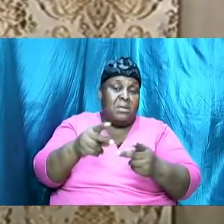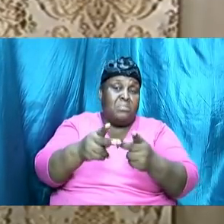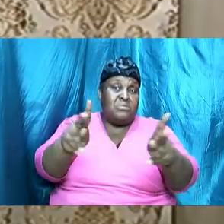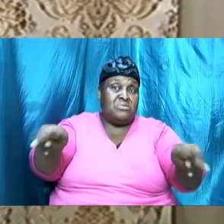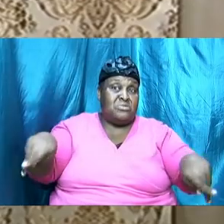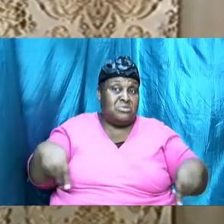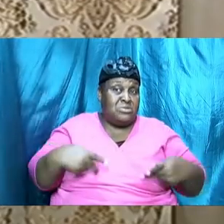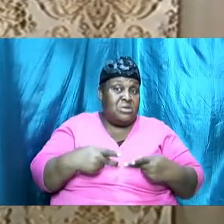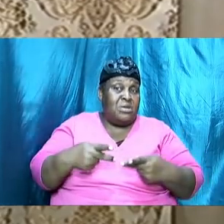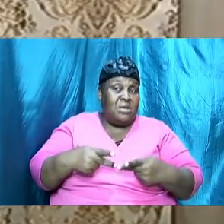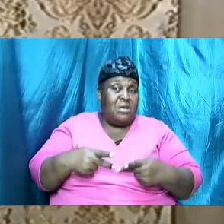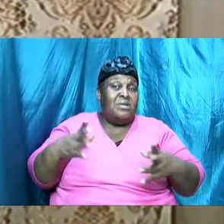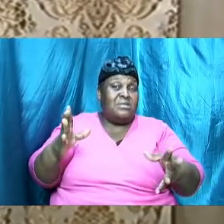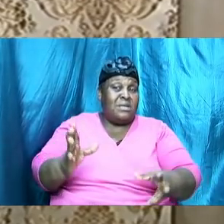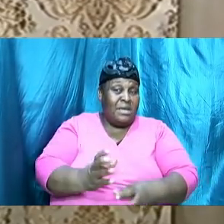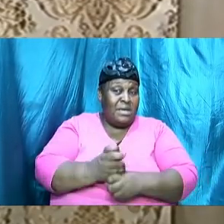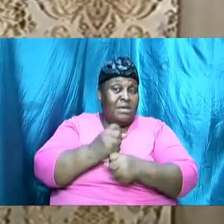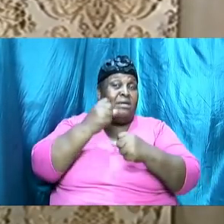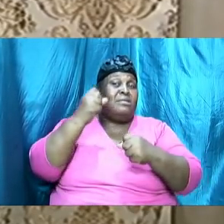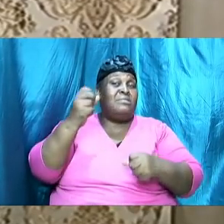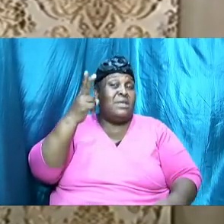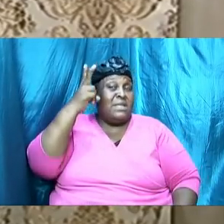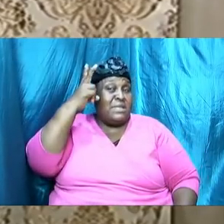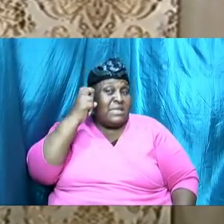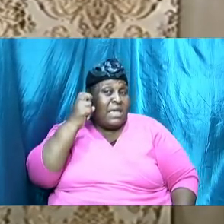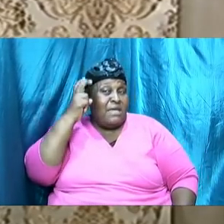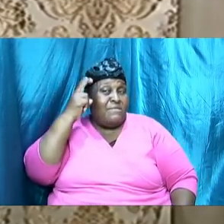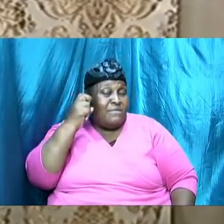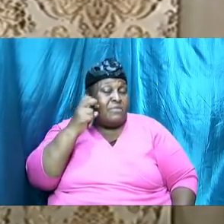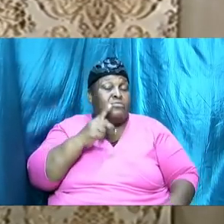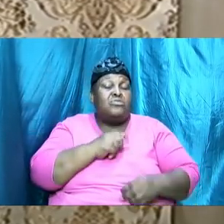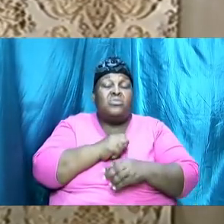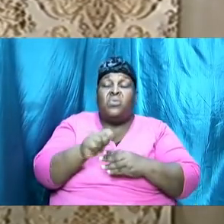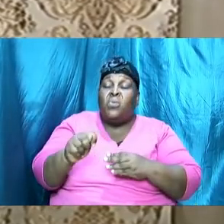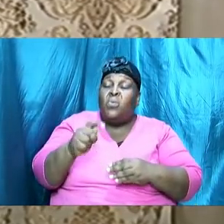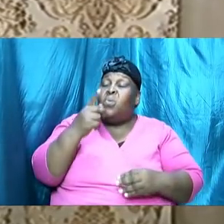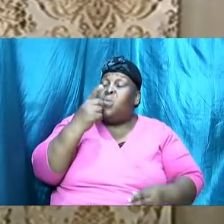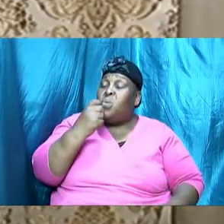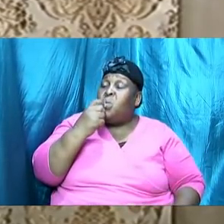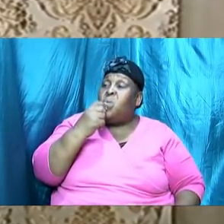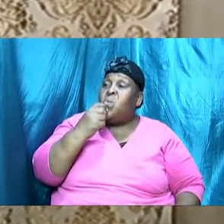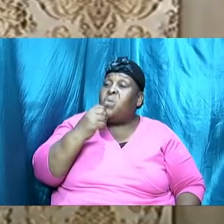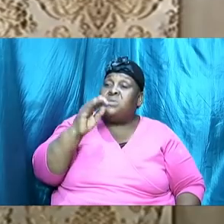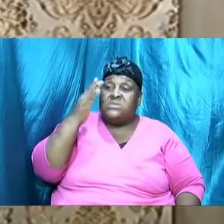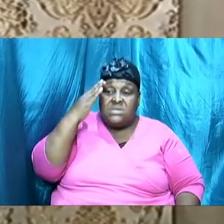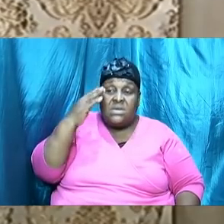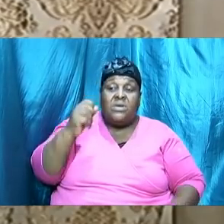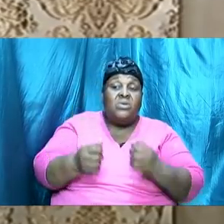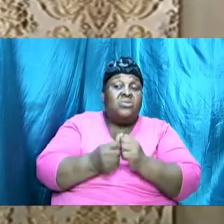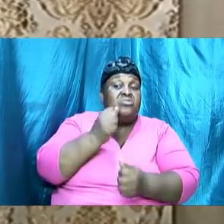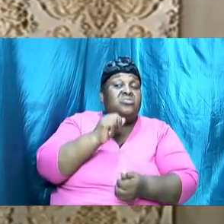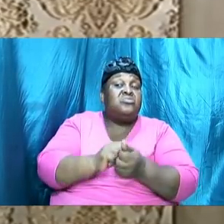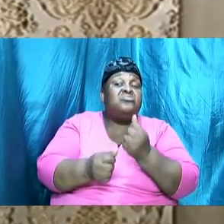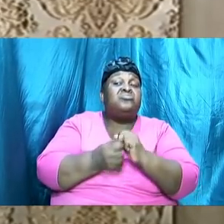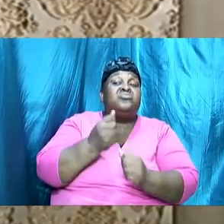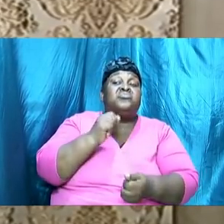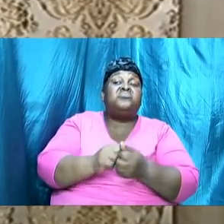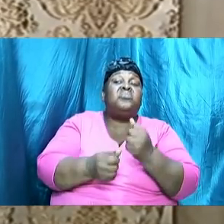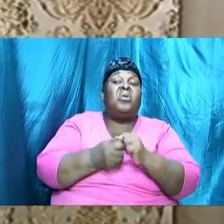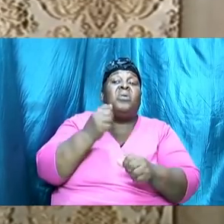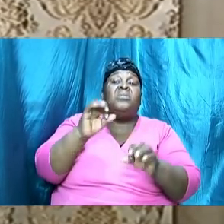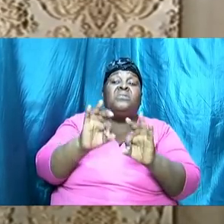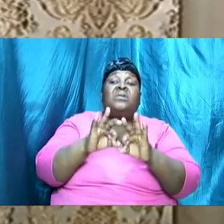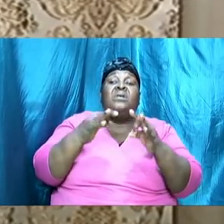to take on the devil who is seeking to destroy you because he